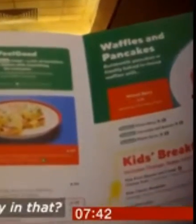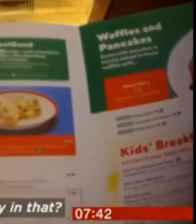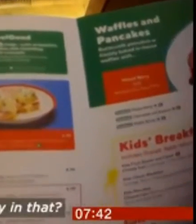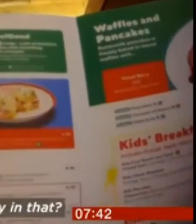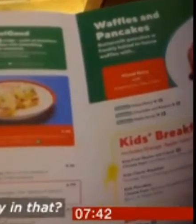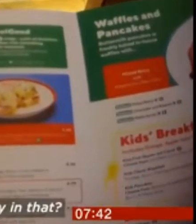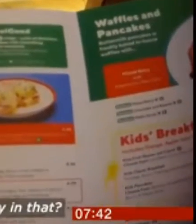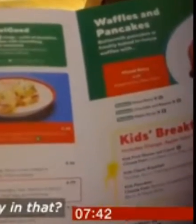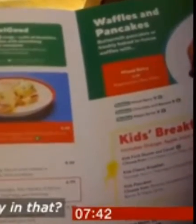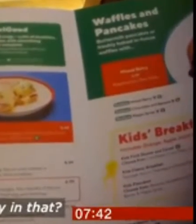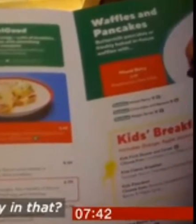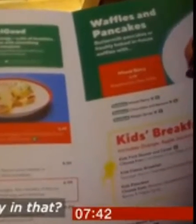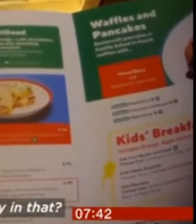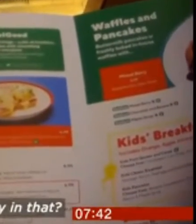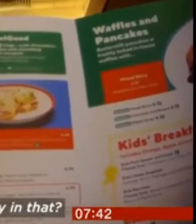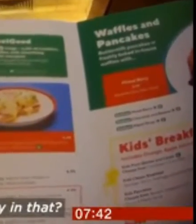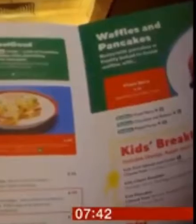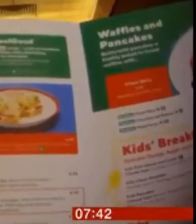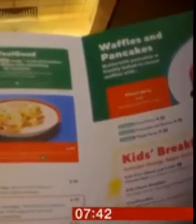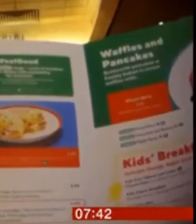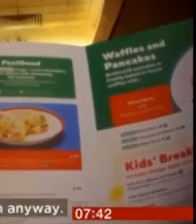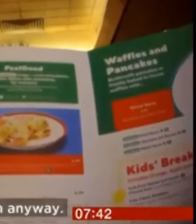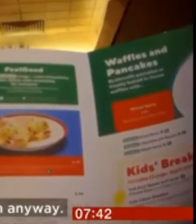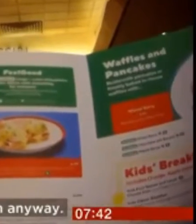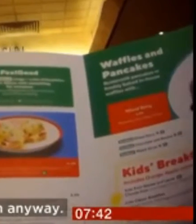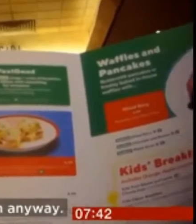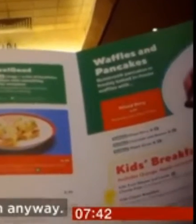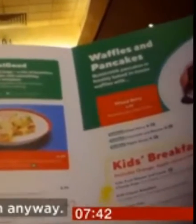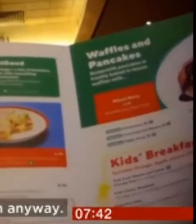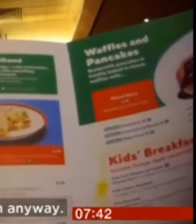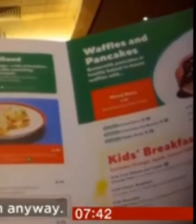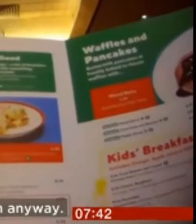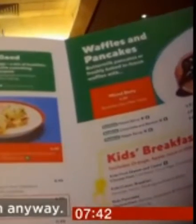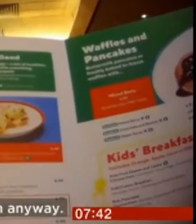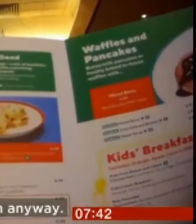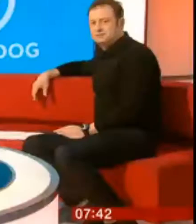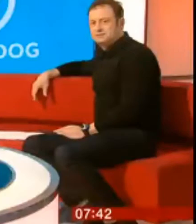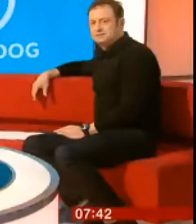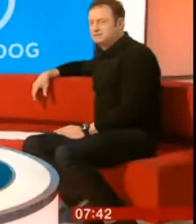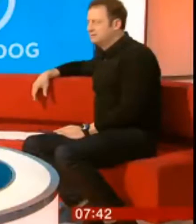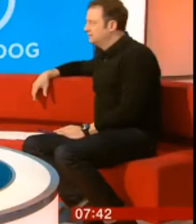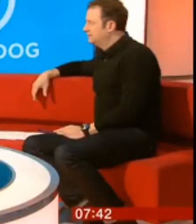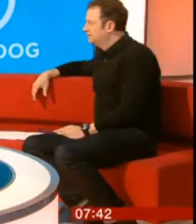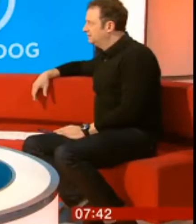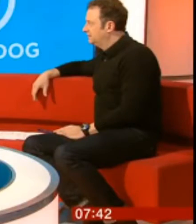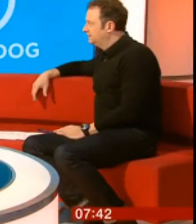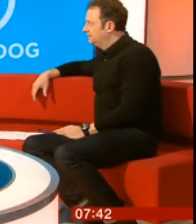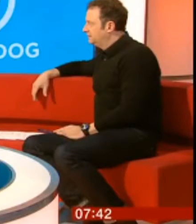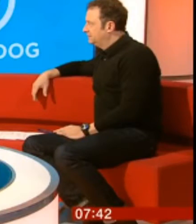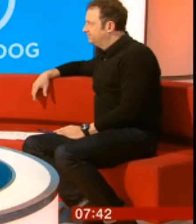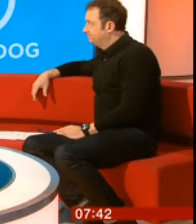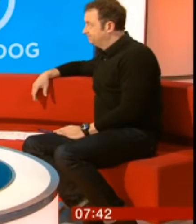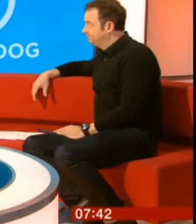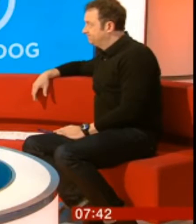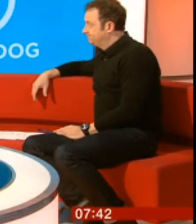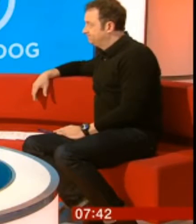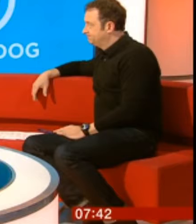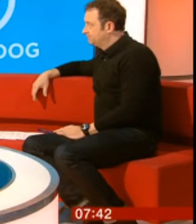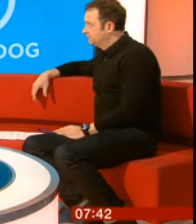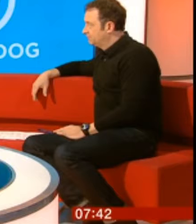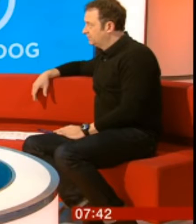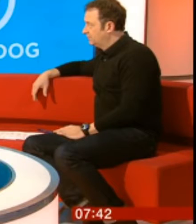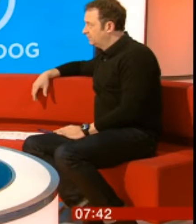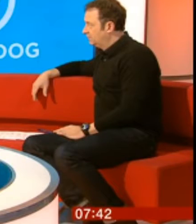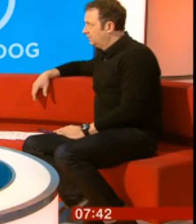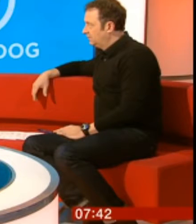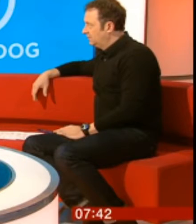Do you know if it's got any celery in that? Well, we don't have any attention anyway. Well, that's frightening that the staff haven't